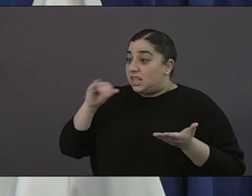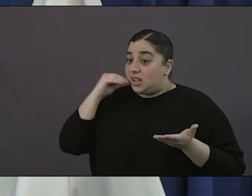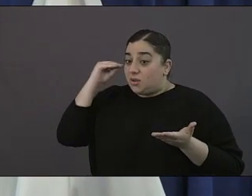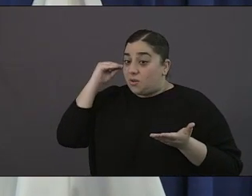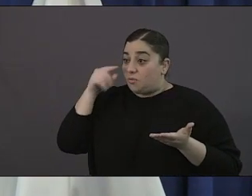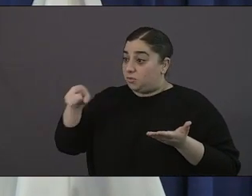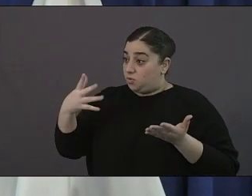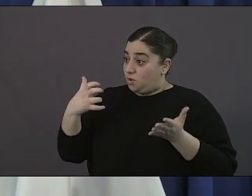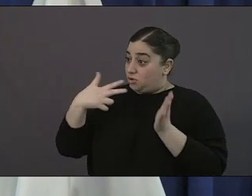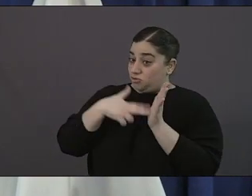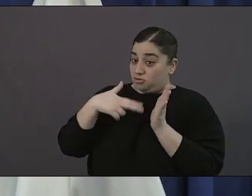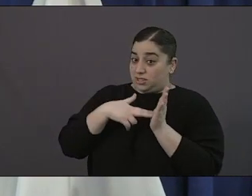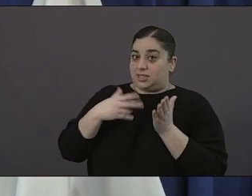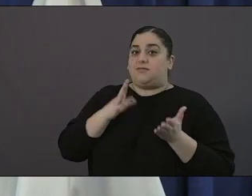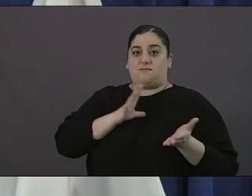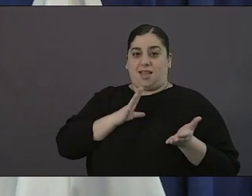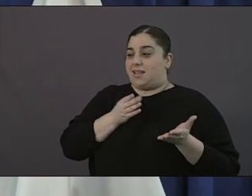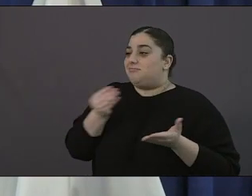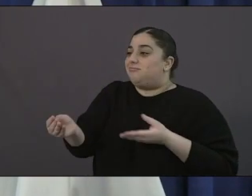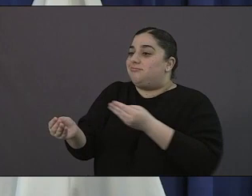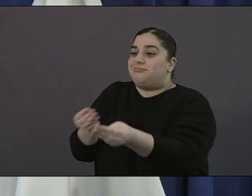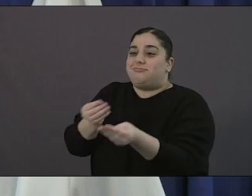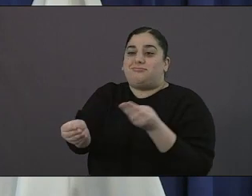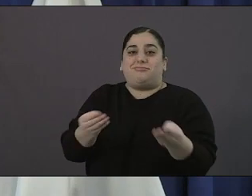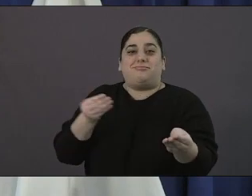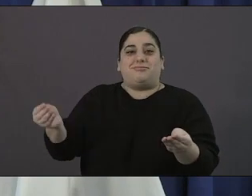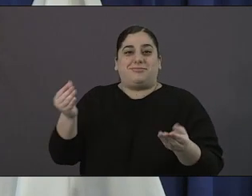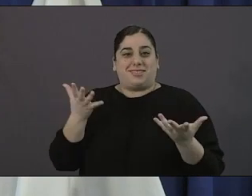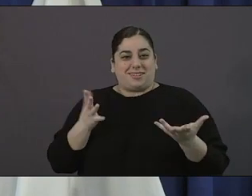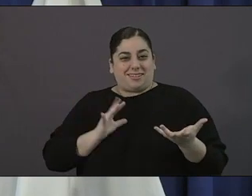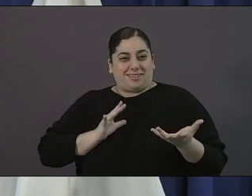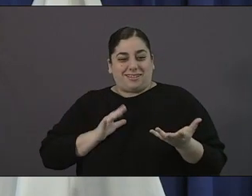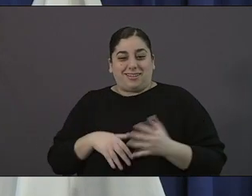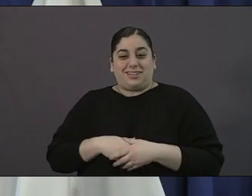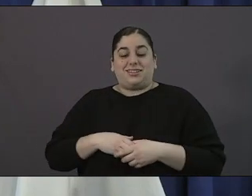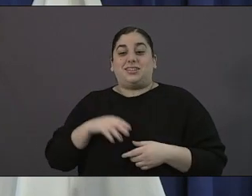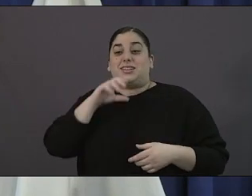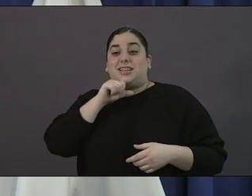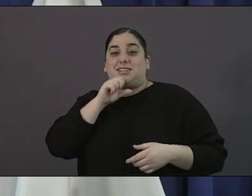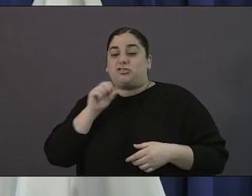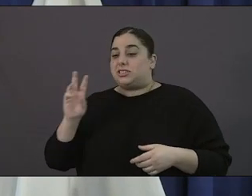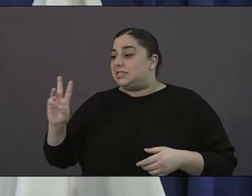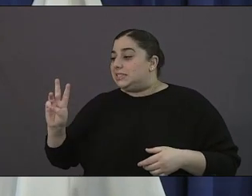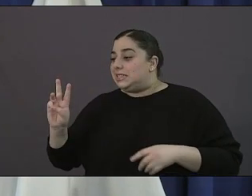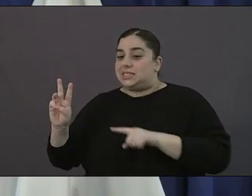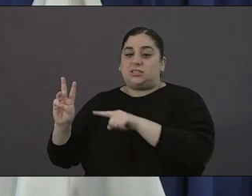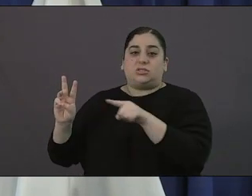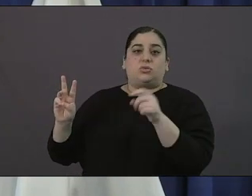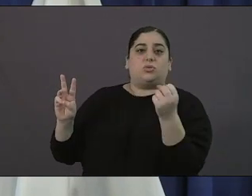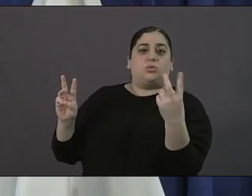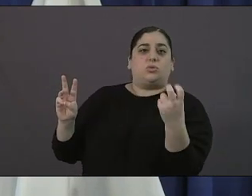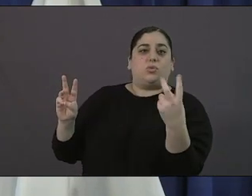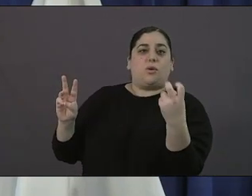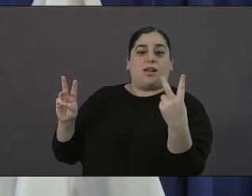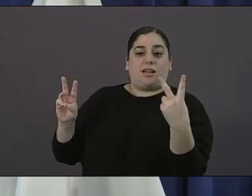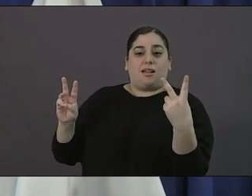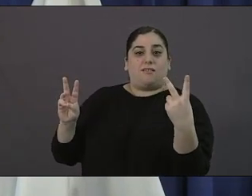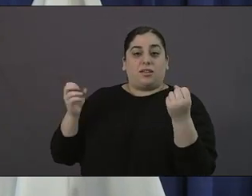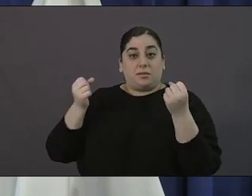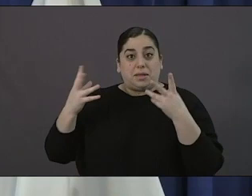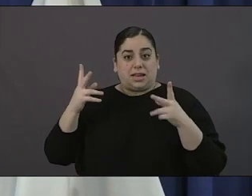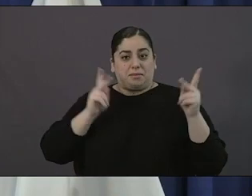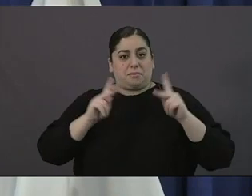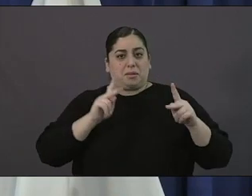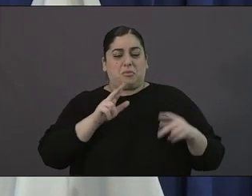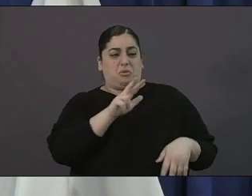they really focused on children ages 6 to 12 and they have had hundreds of comic books uh donated they donated they